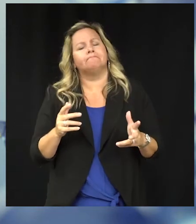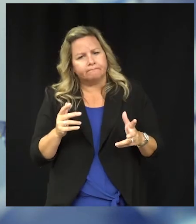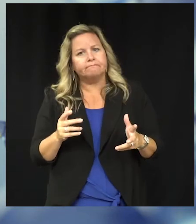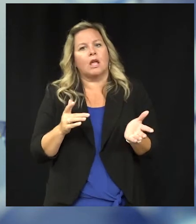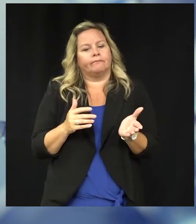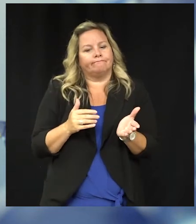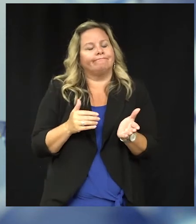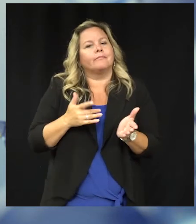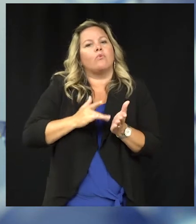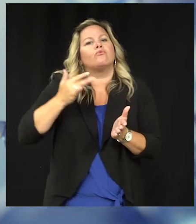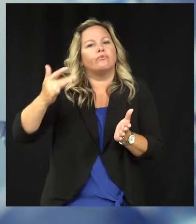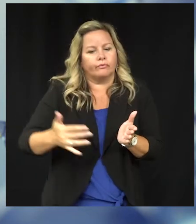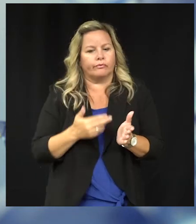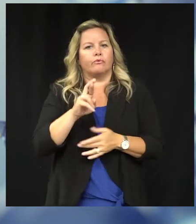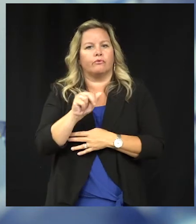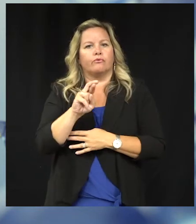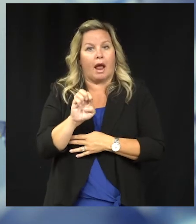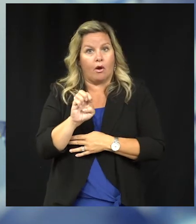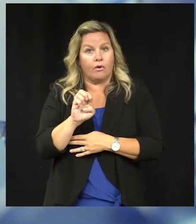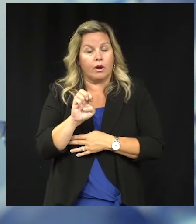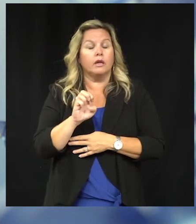in reducing risk substantially.